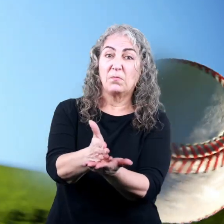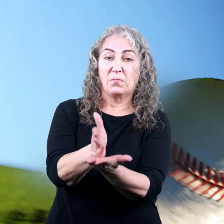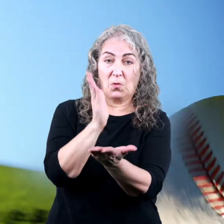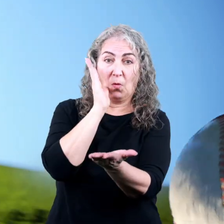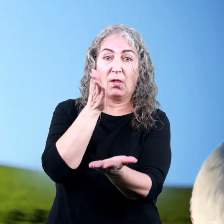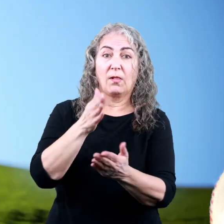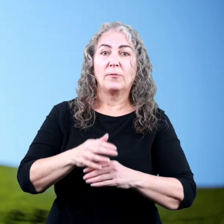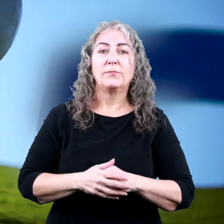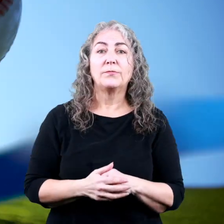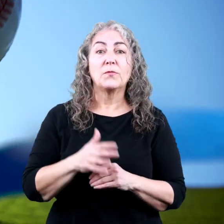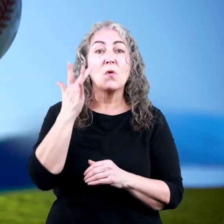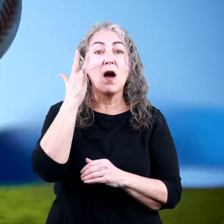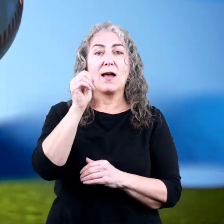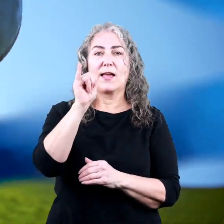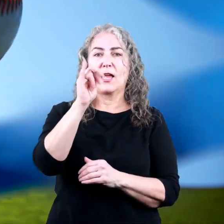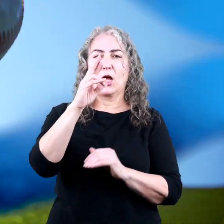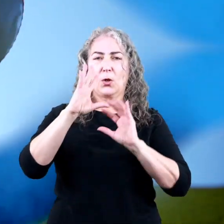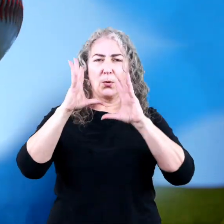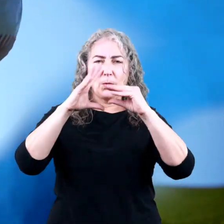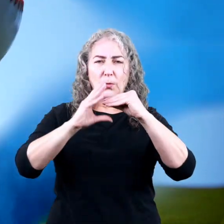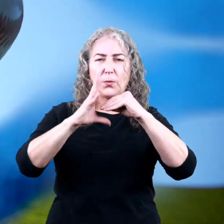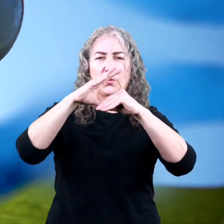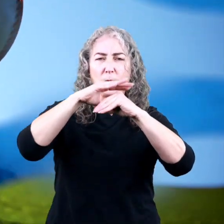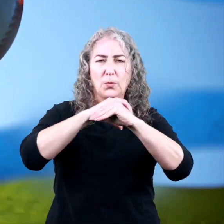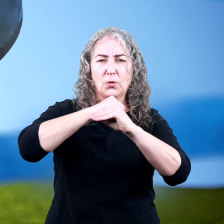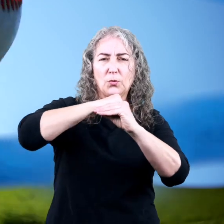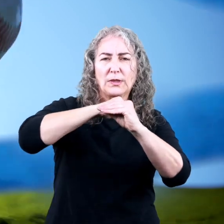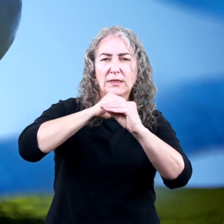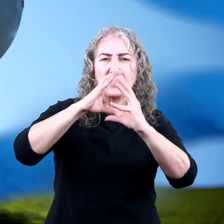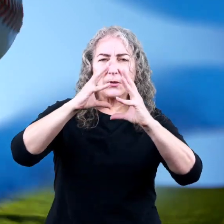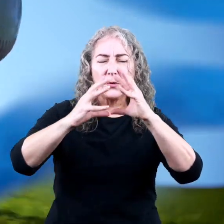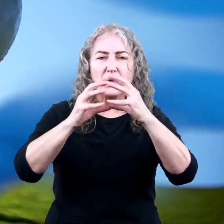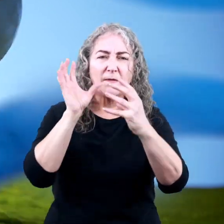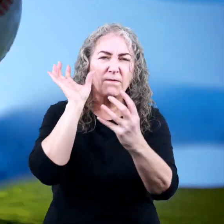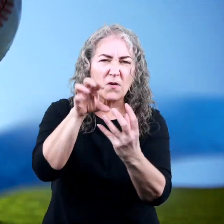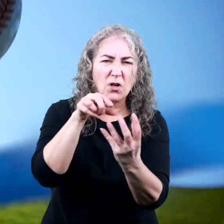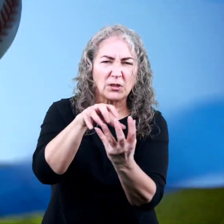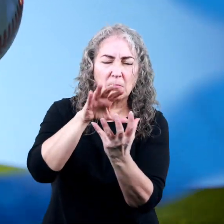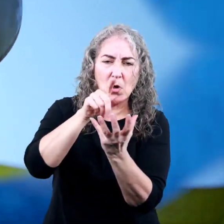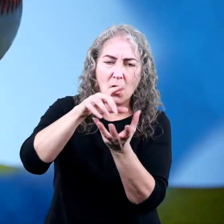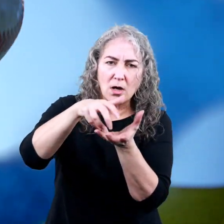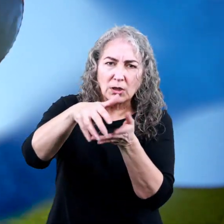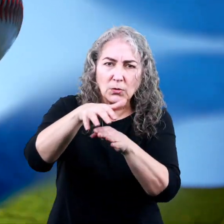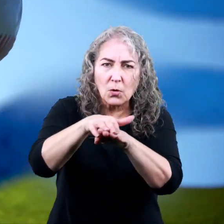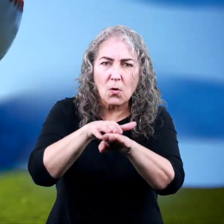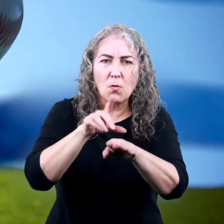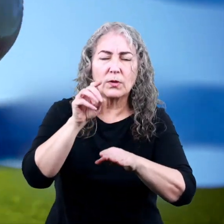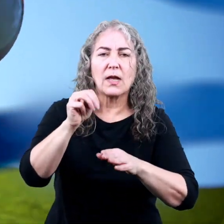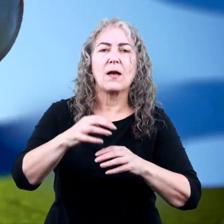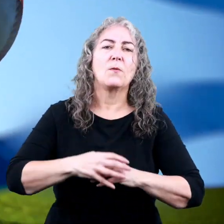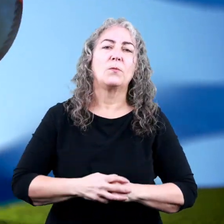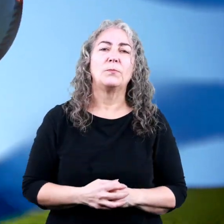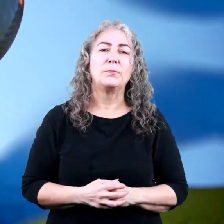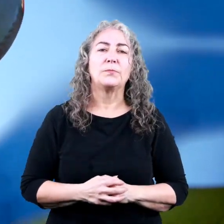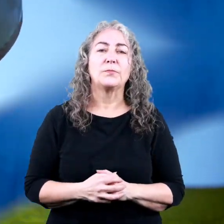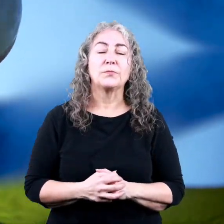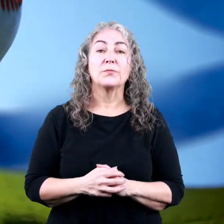it would stop. That's because the air around it is resisting or forcing the ball to slow down.